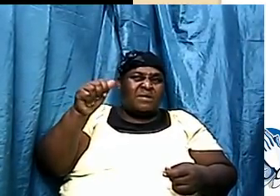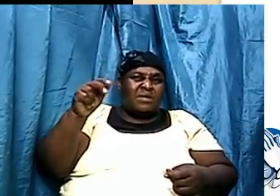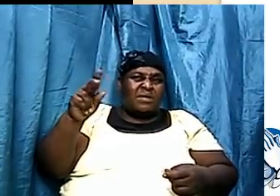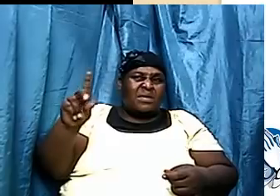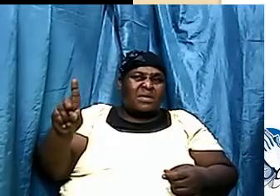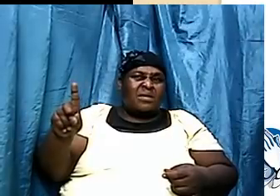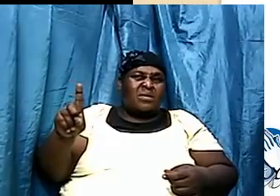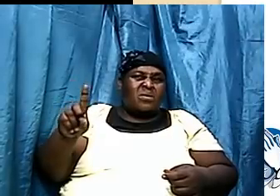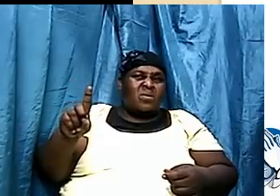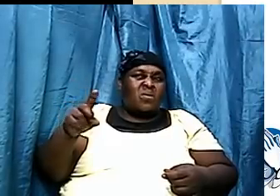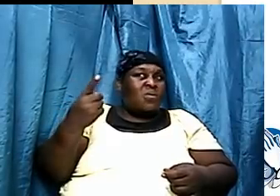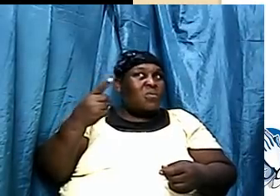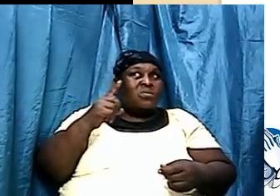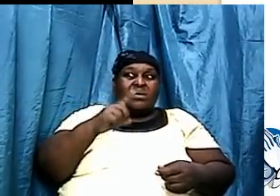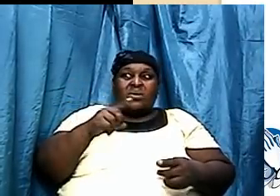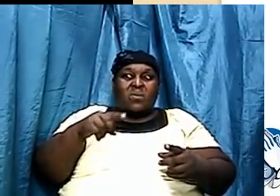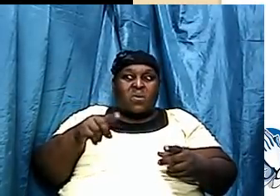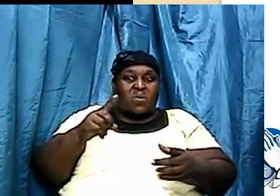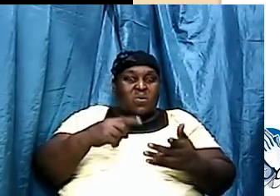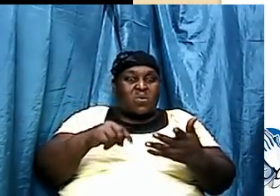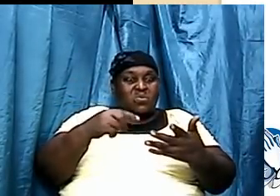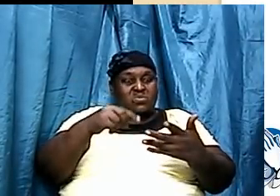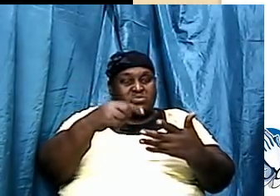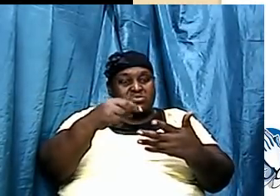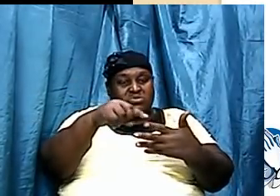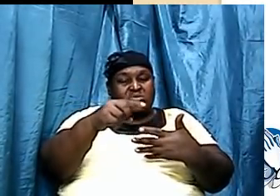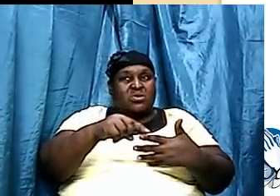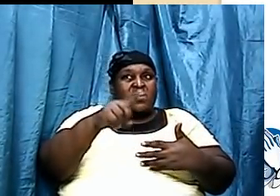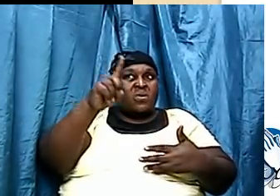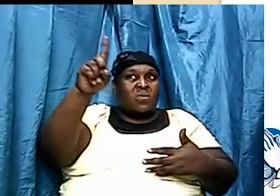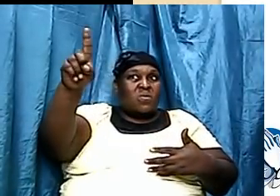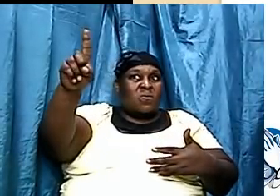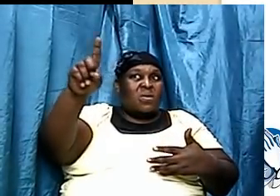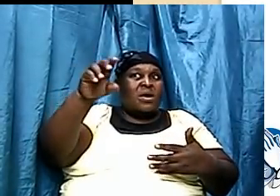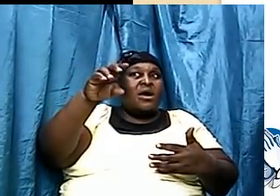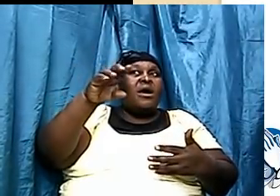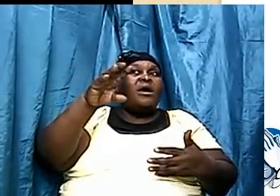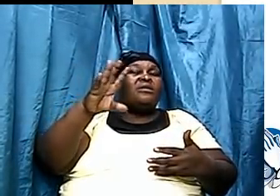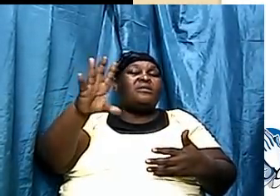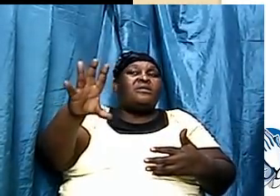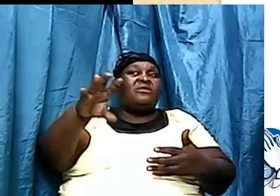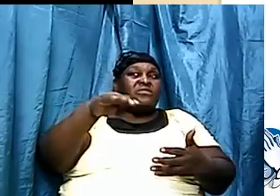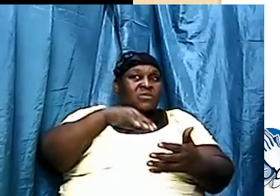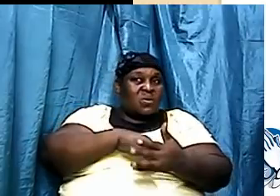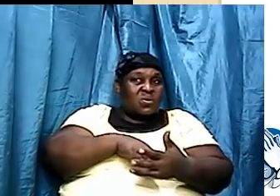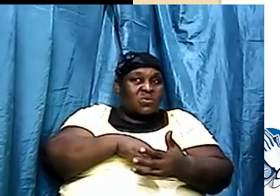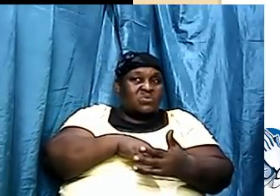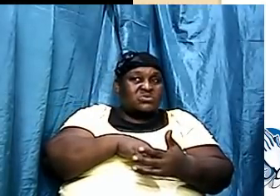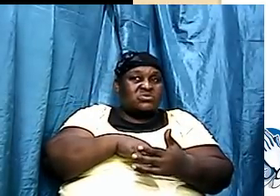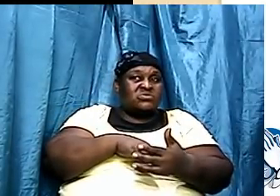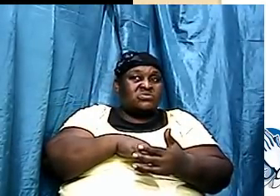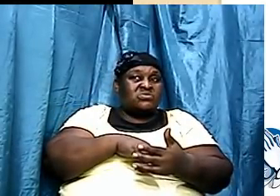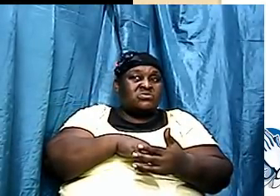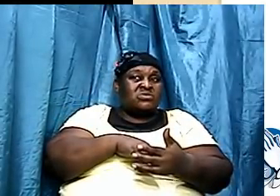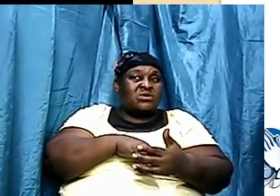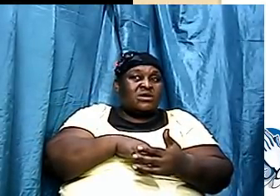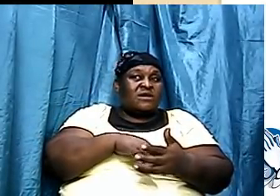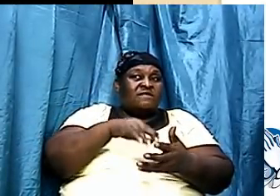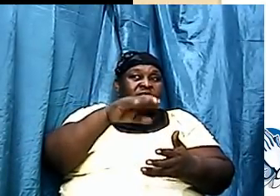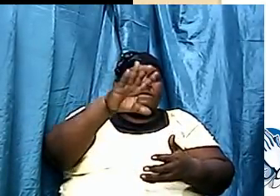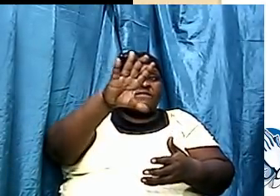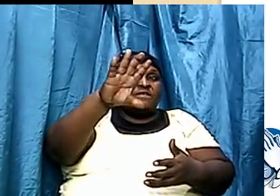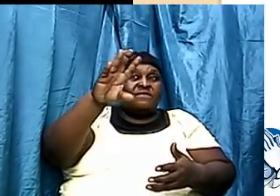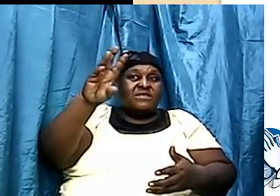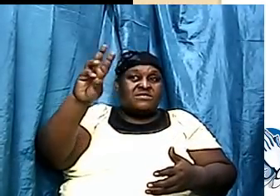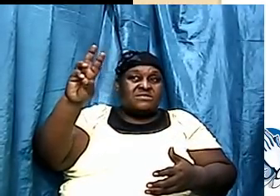1056. I don't know where he was counting. I'm not sure what he was doing. But I guess him said, here, I reached